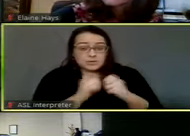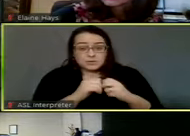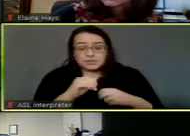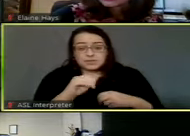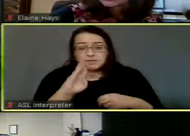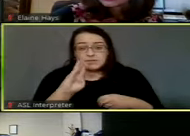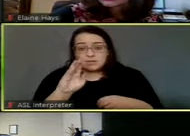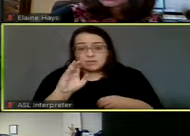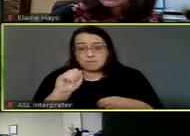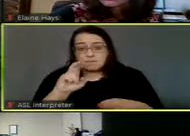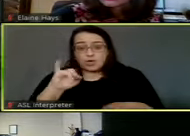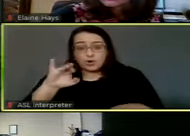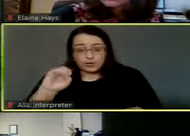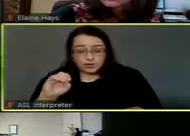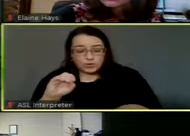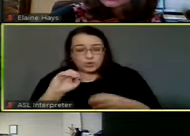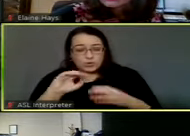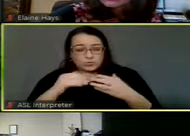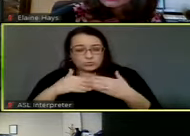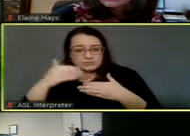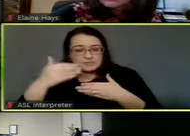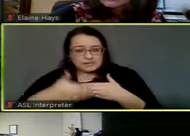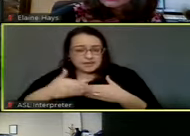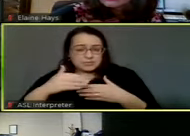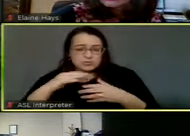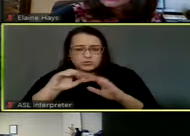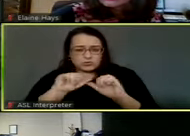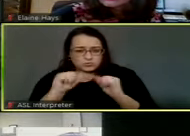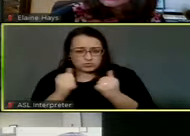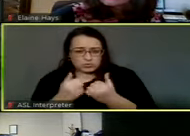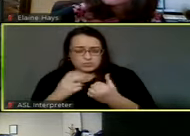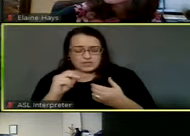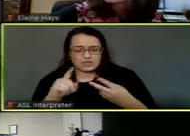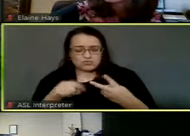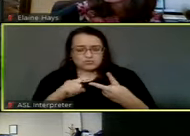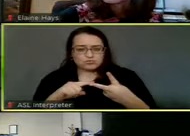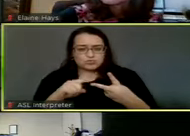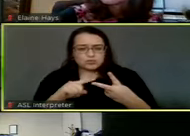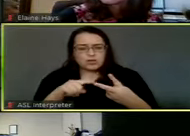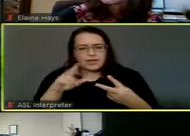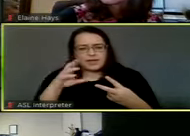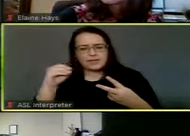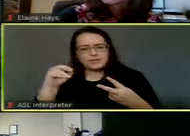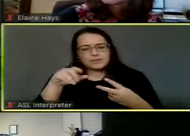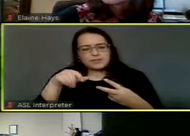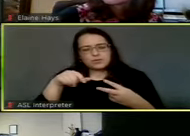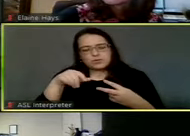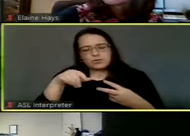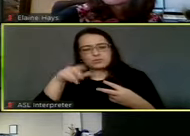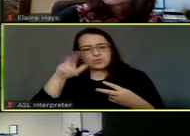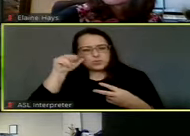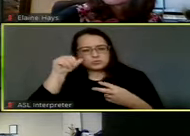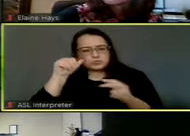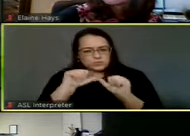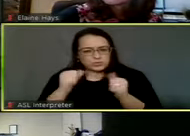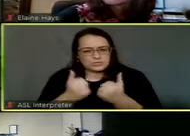Barrio, uh, Neighborhood Association, as well as the, uh, Quarter Horse Association?